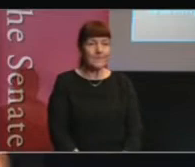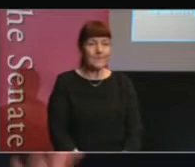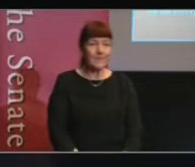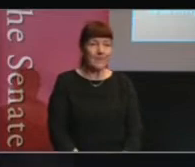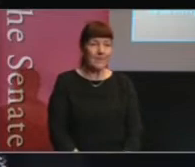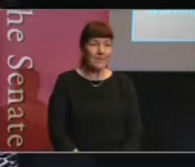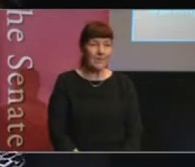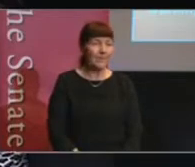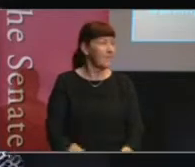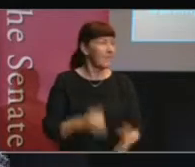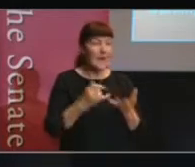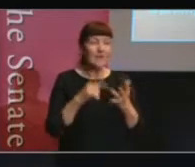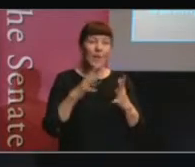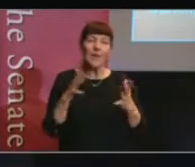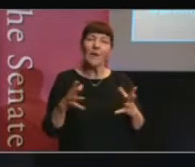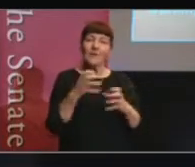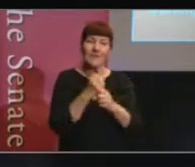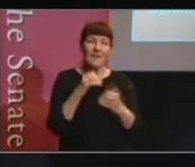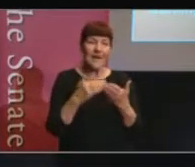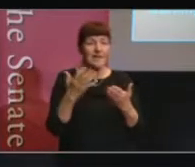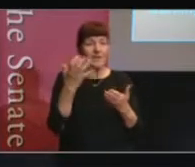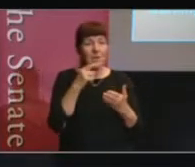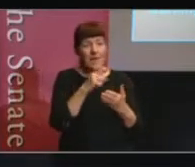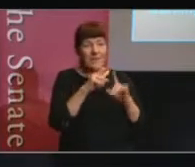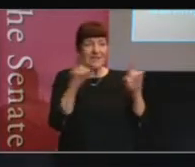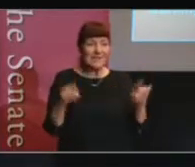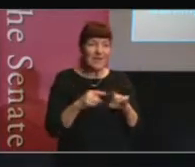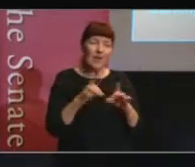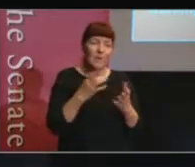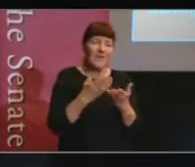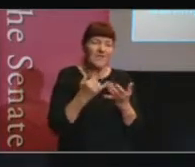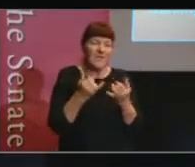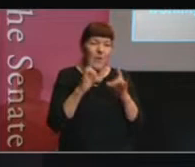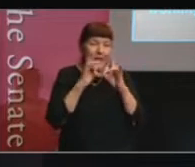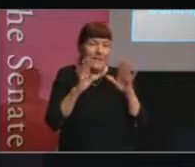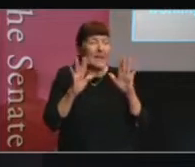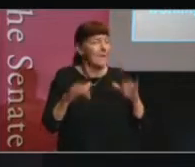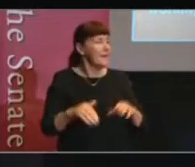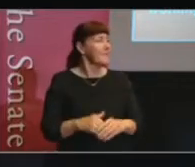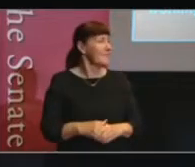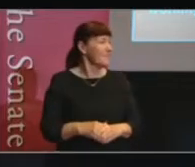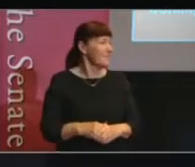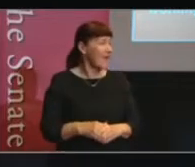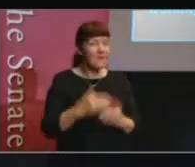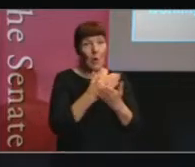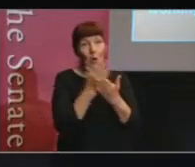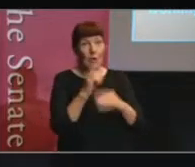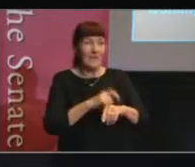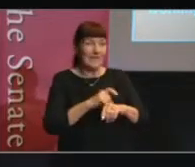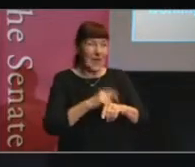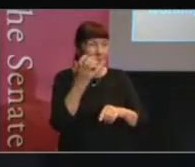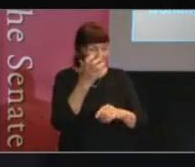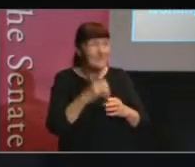And so, I think I'll just leave it there. Sorry about this slide not being very clear. Sorry I've gone over time too.